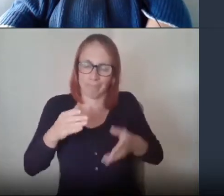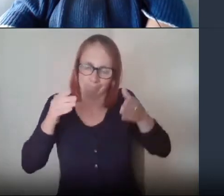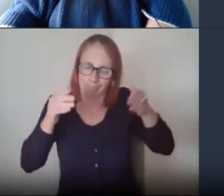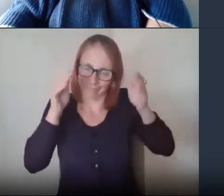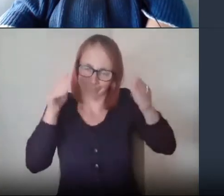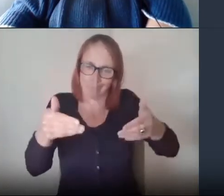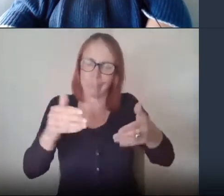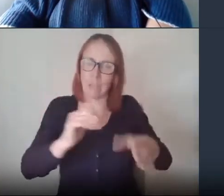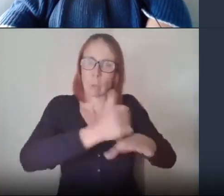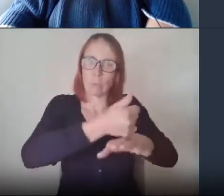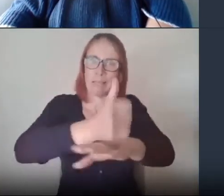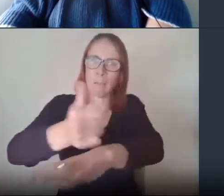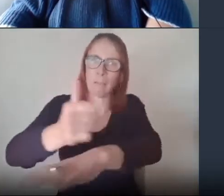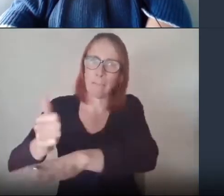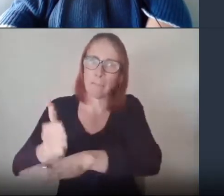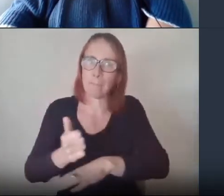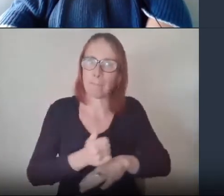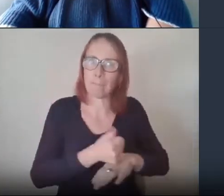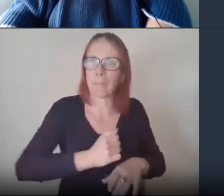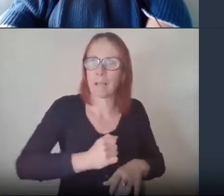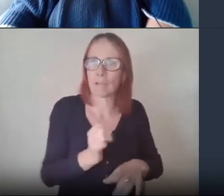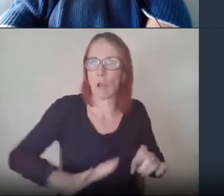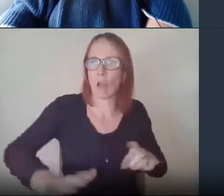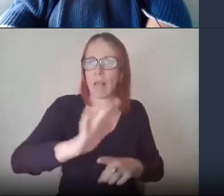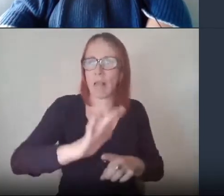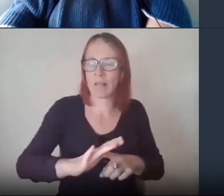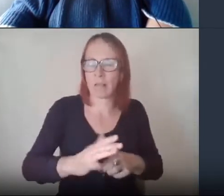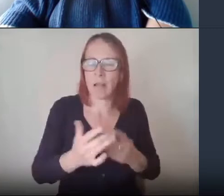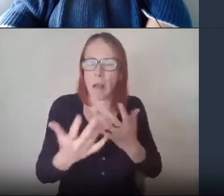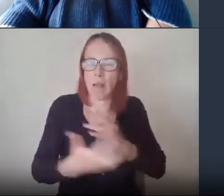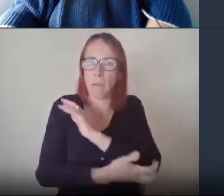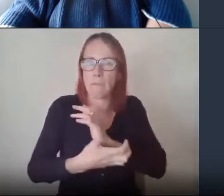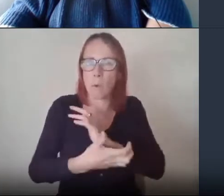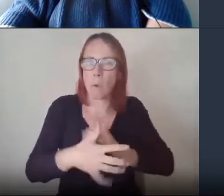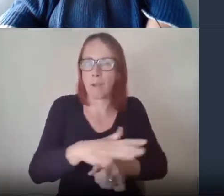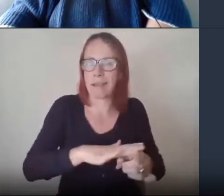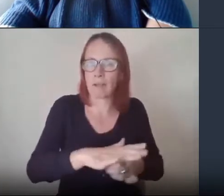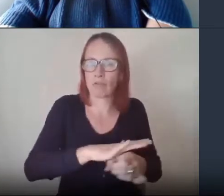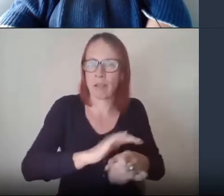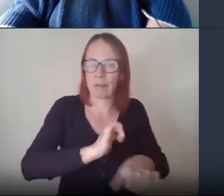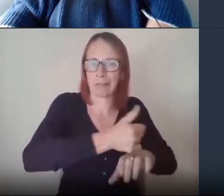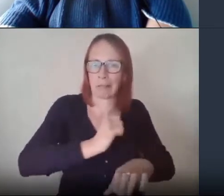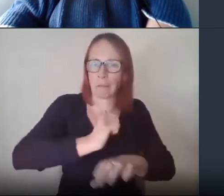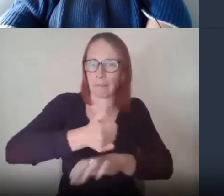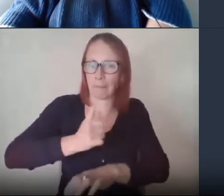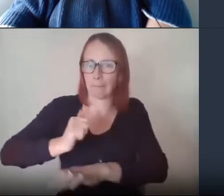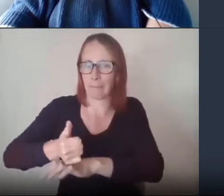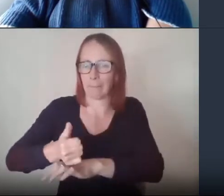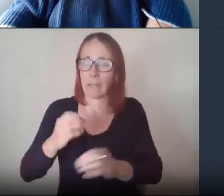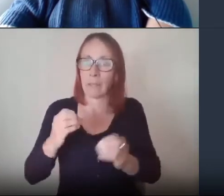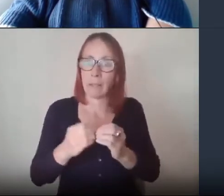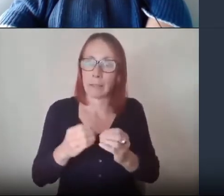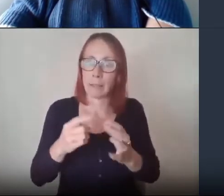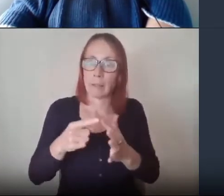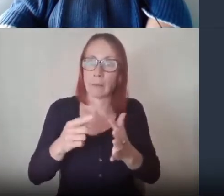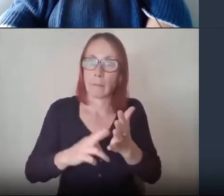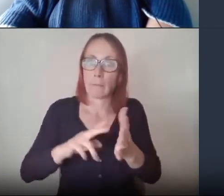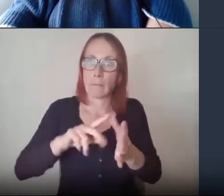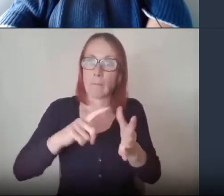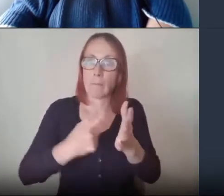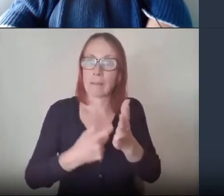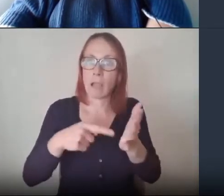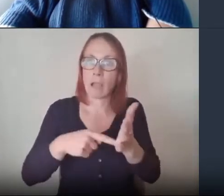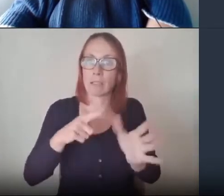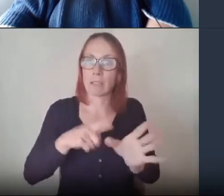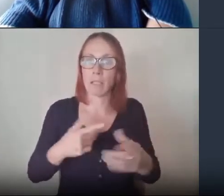and many of them in high deprivation areas um the people of bernardy felt left out that they hadn't